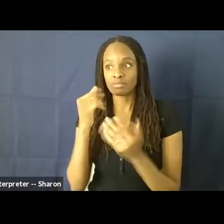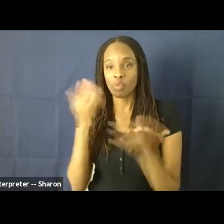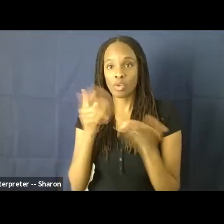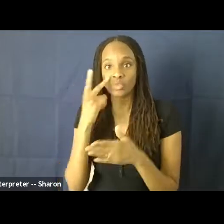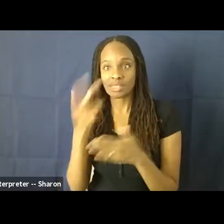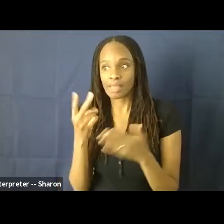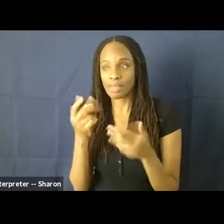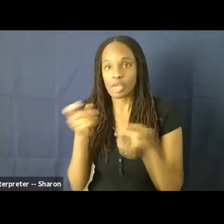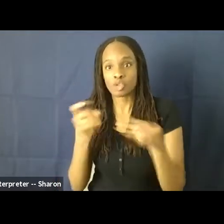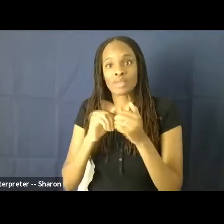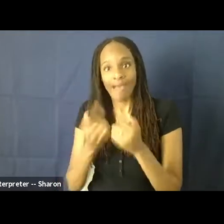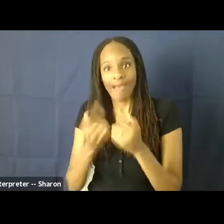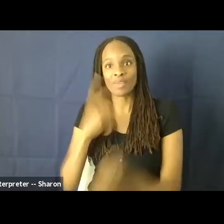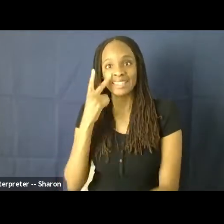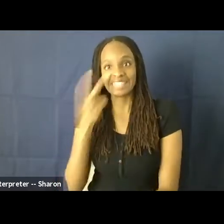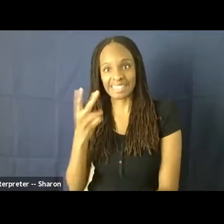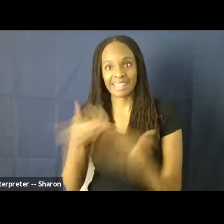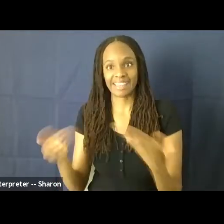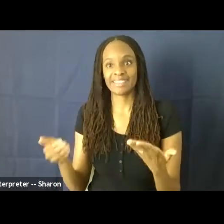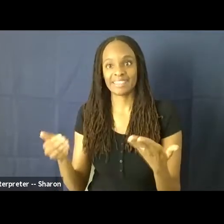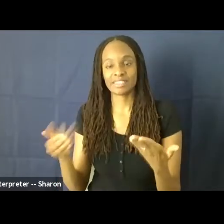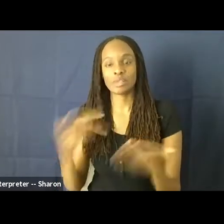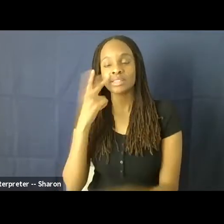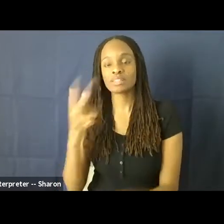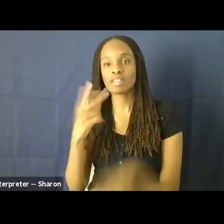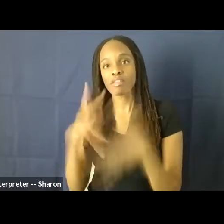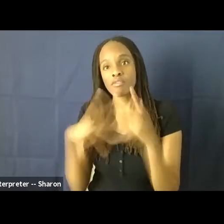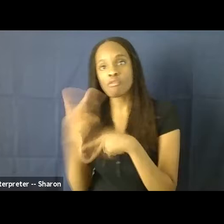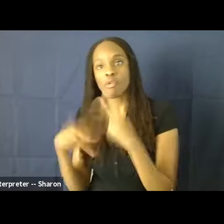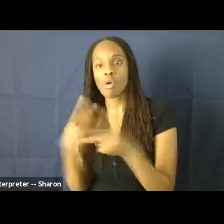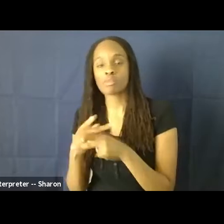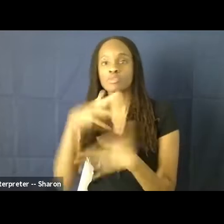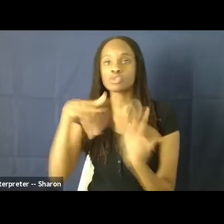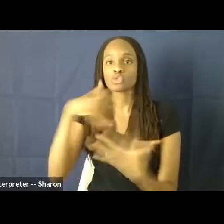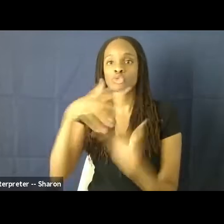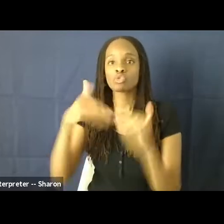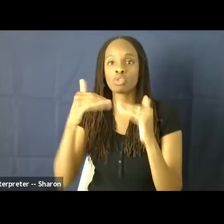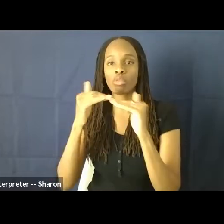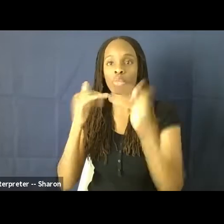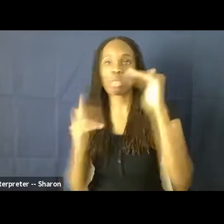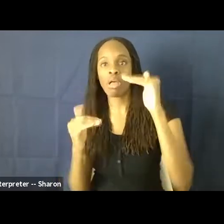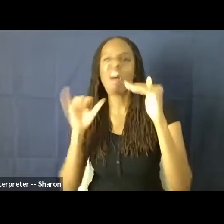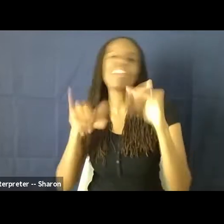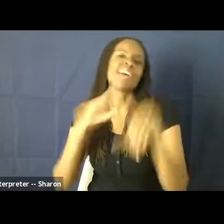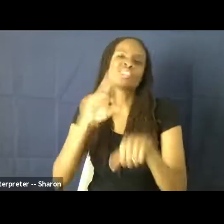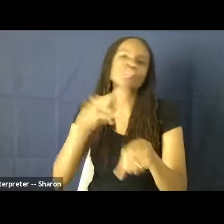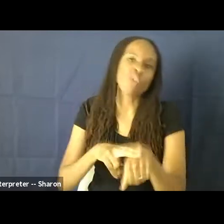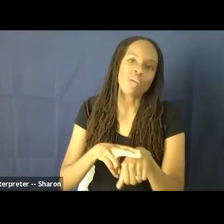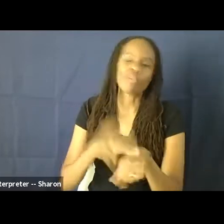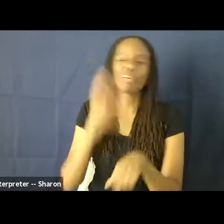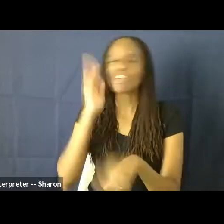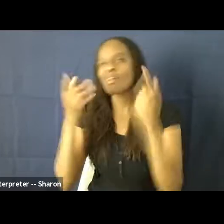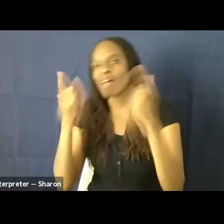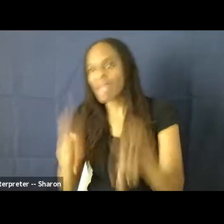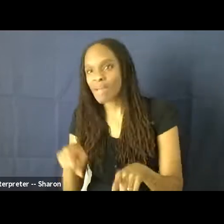we see things. So we're seeing forms of social injustice as something that is just inevitable and normal and bound to happen.